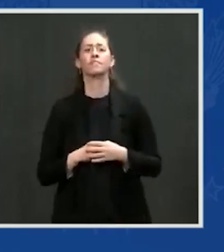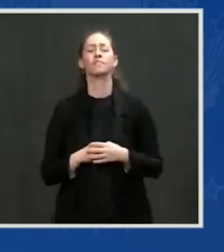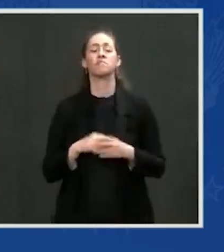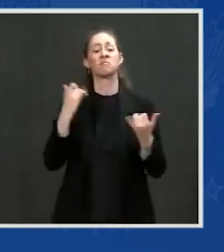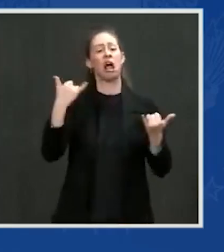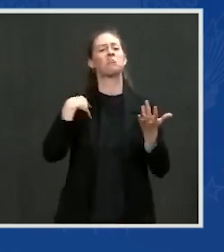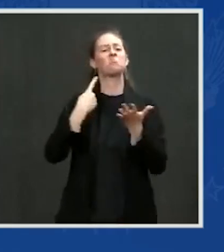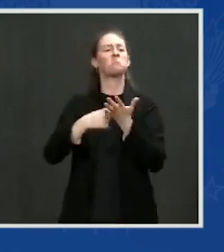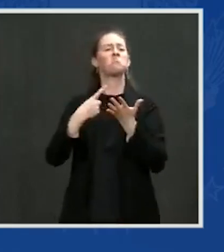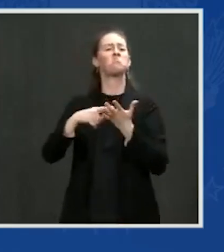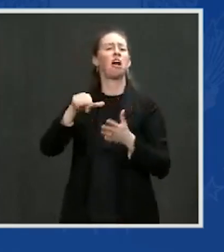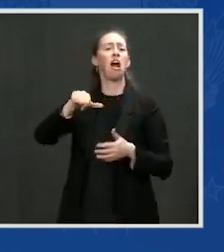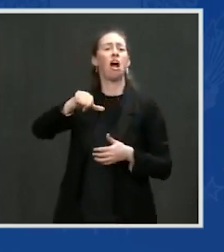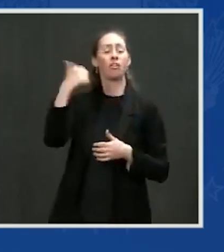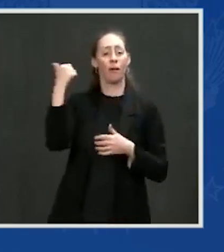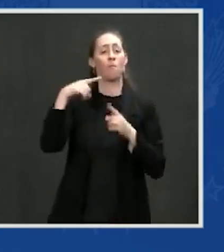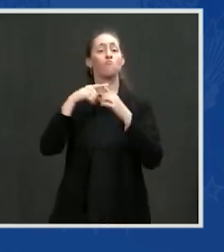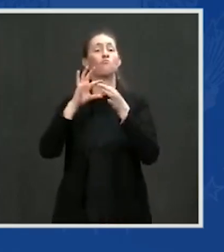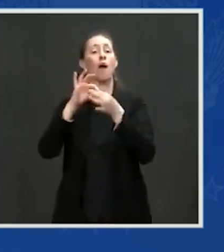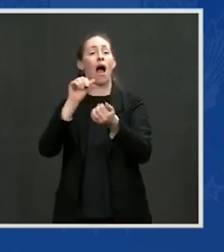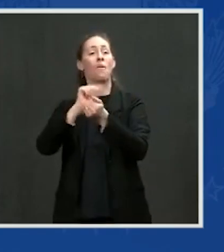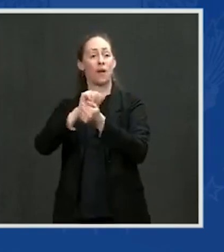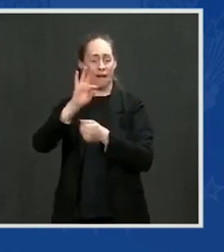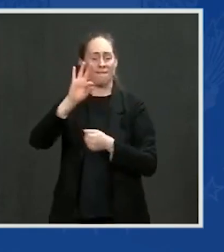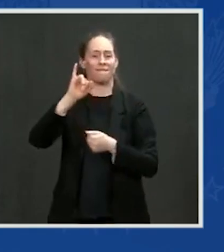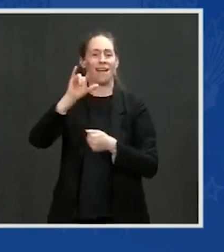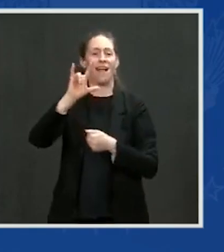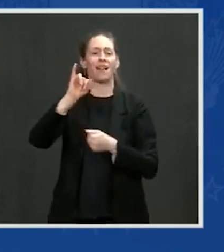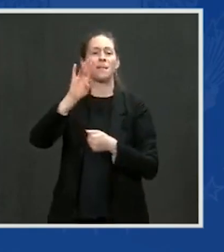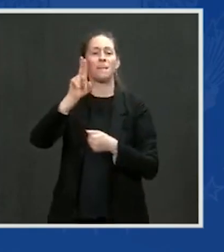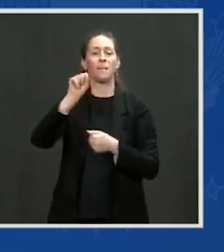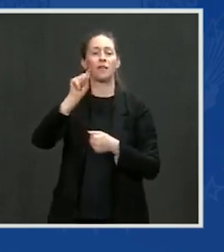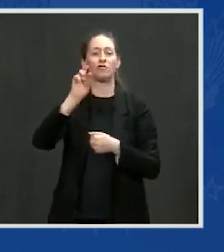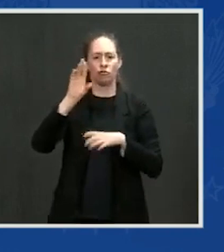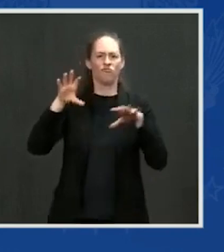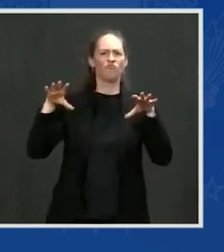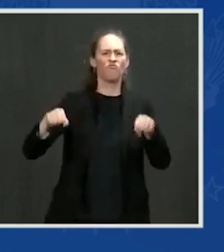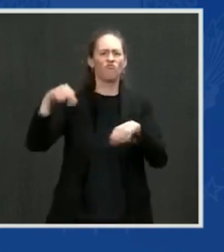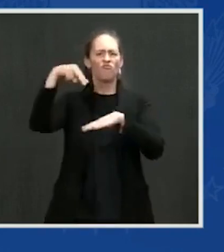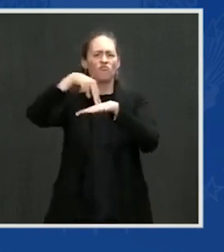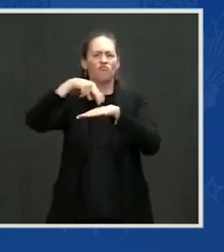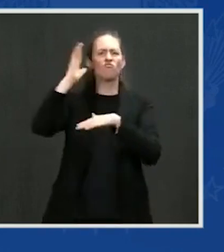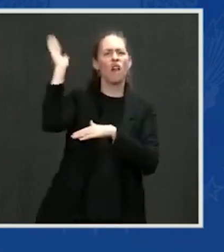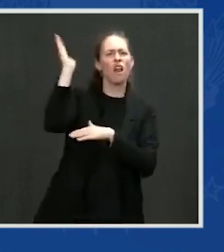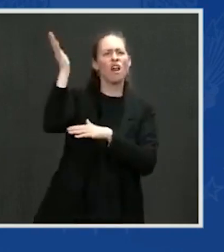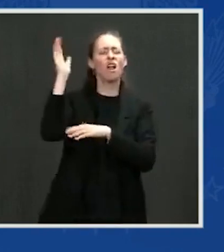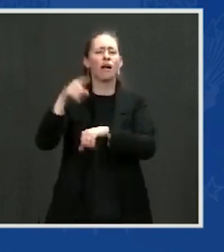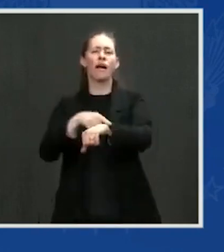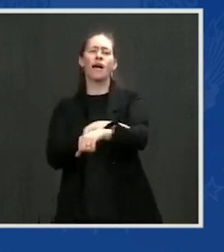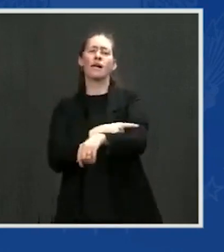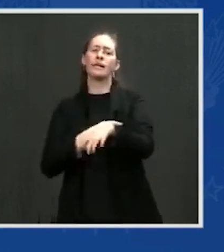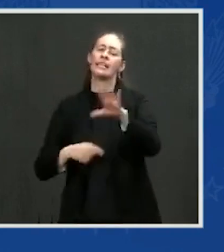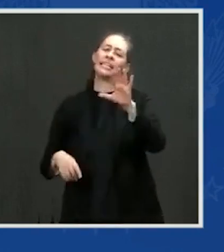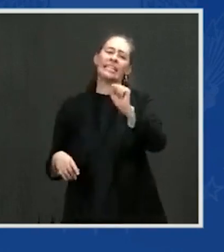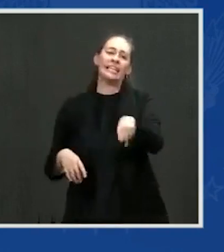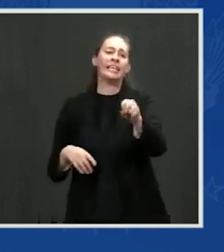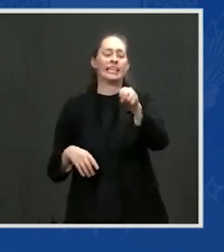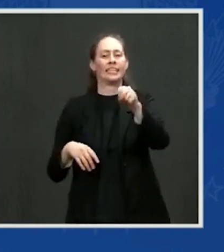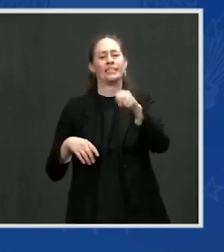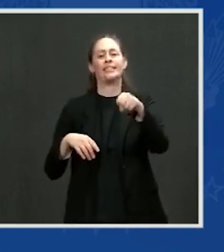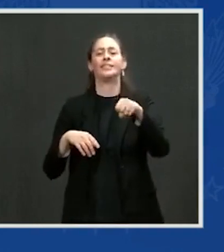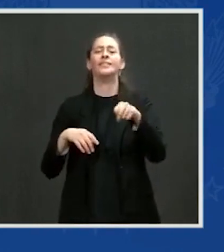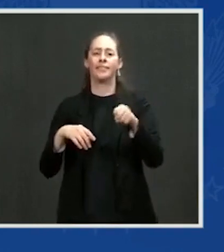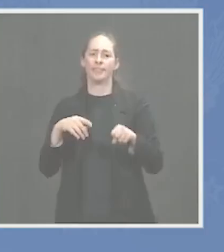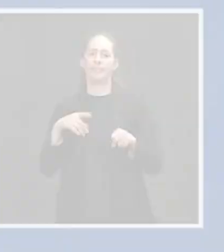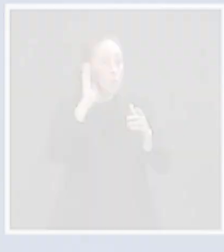With regard to the filibuster, I believe we should go back to a position of the filibuster that existed just when I came to the United States Senate